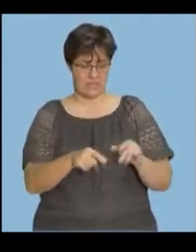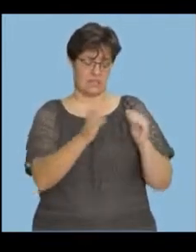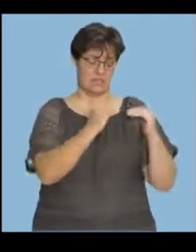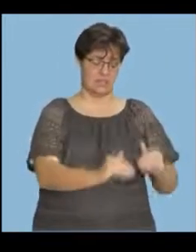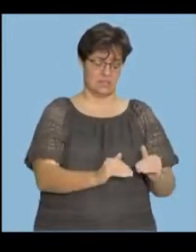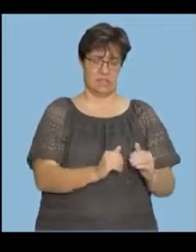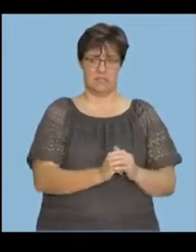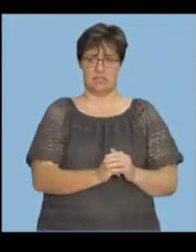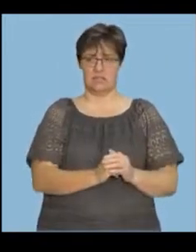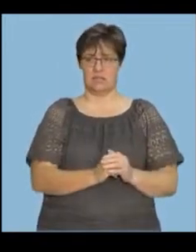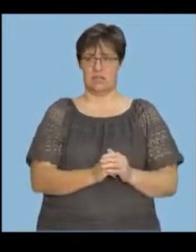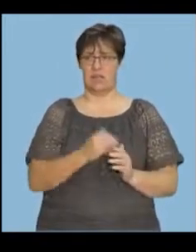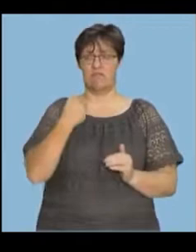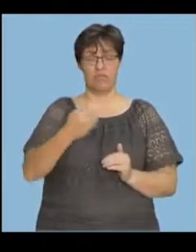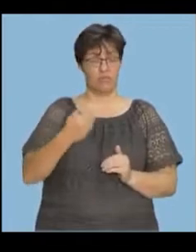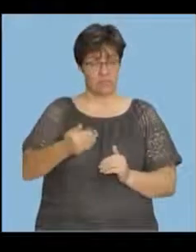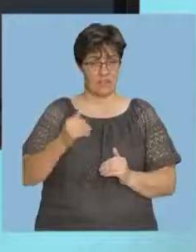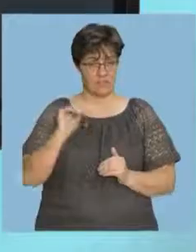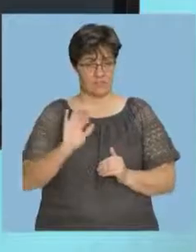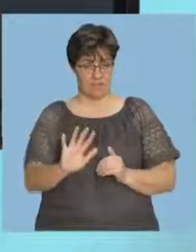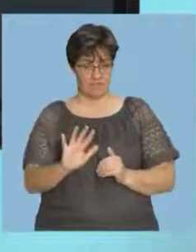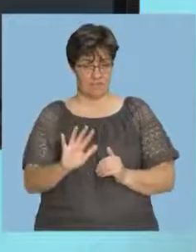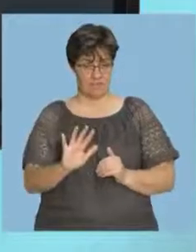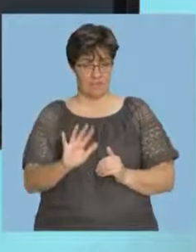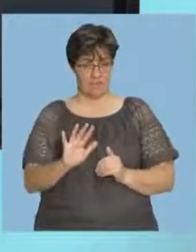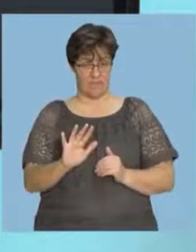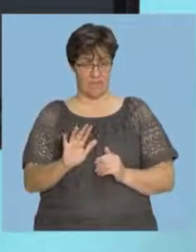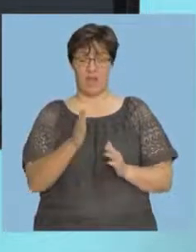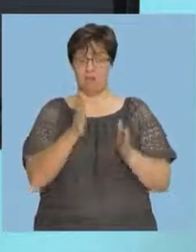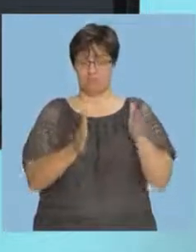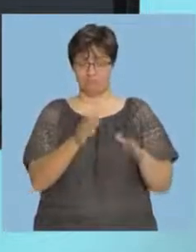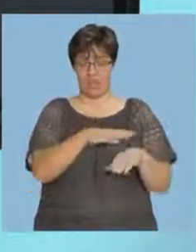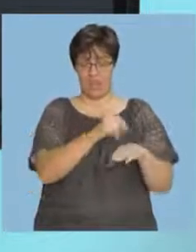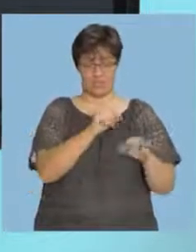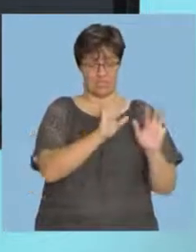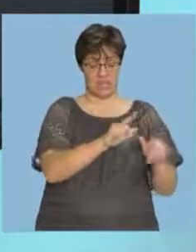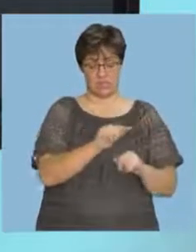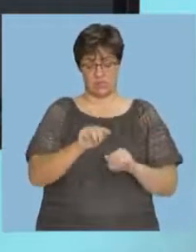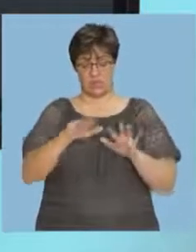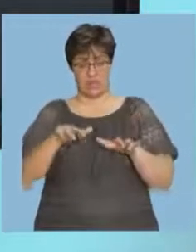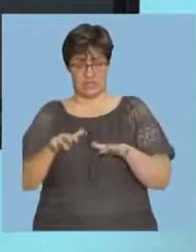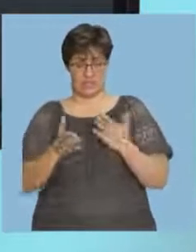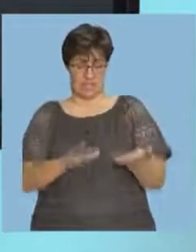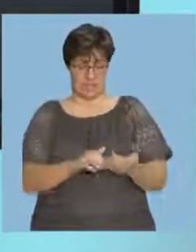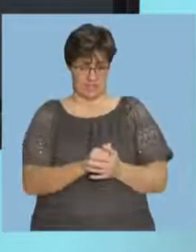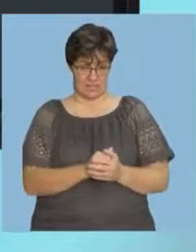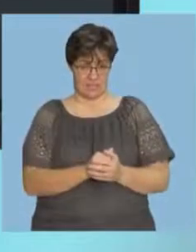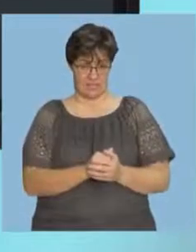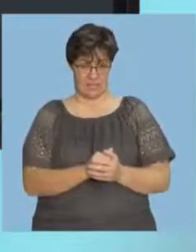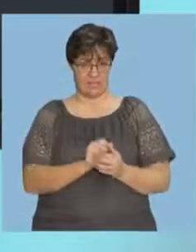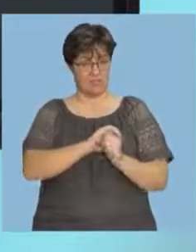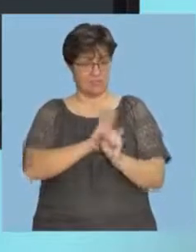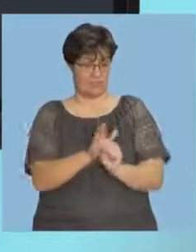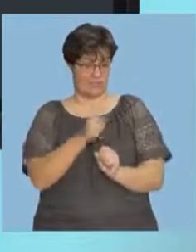The frequency is 5, meaning 5 people between the age of 10 to 19 died from COVID